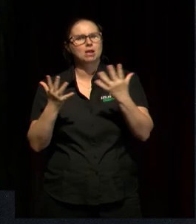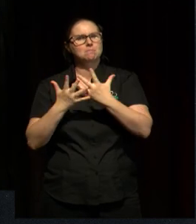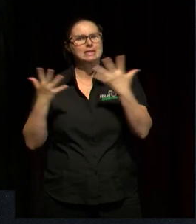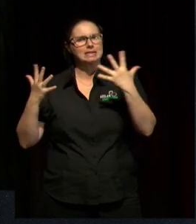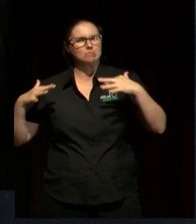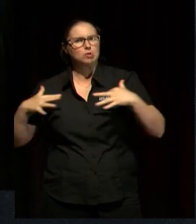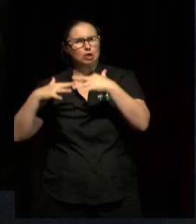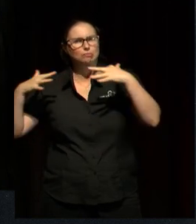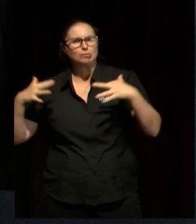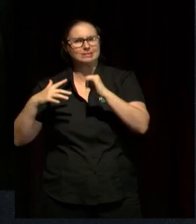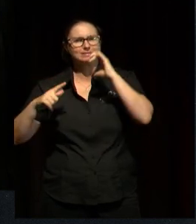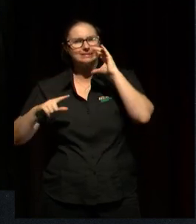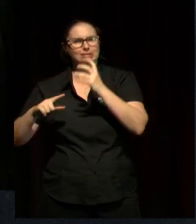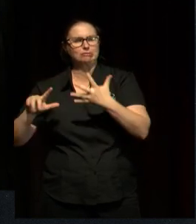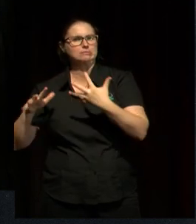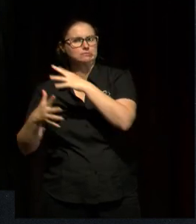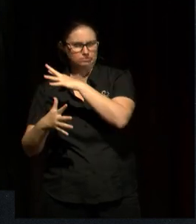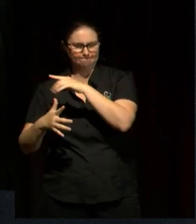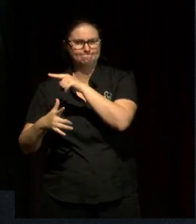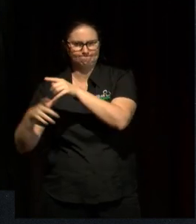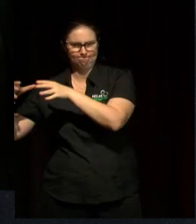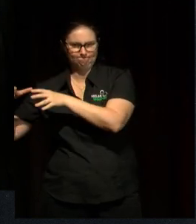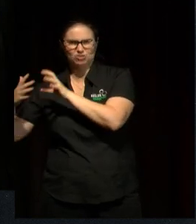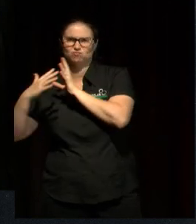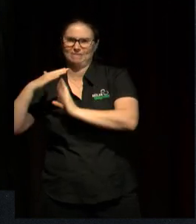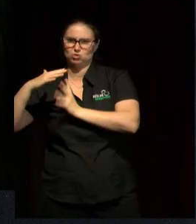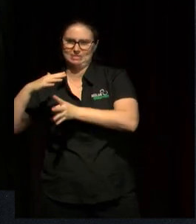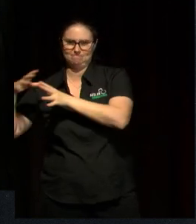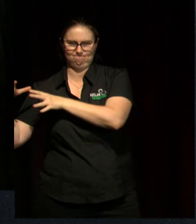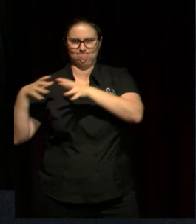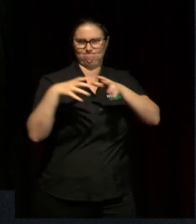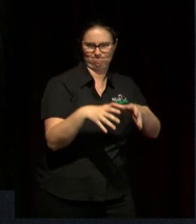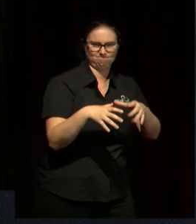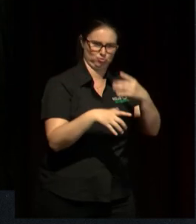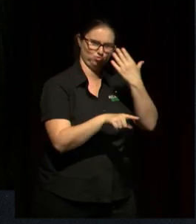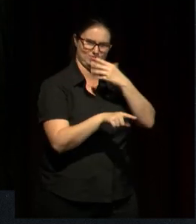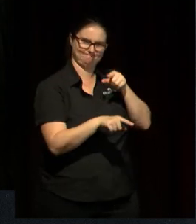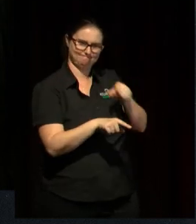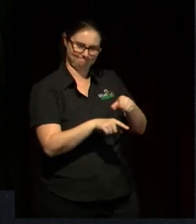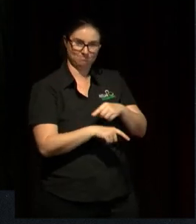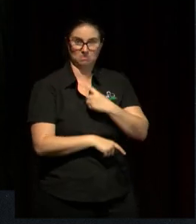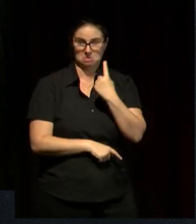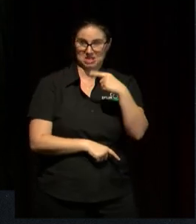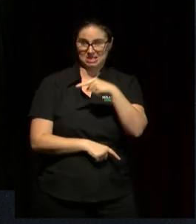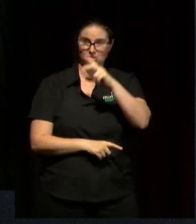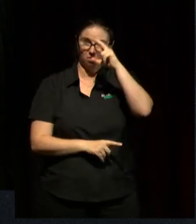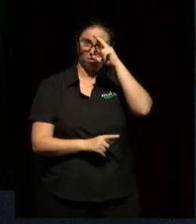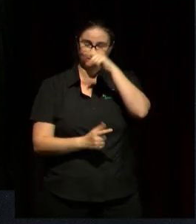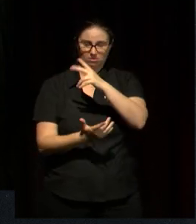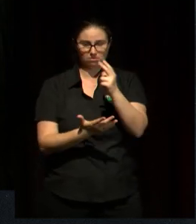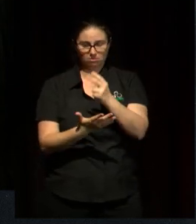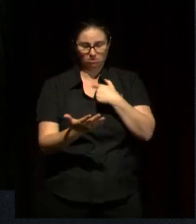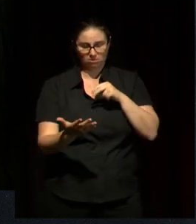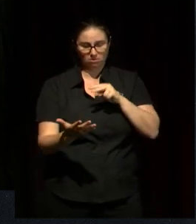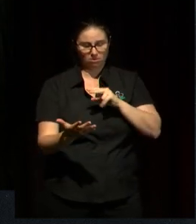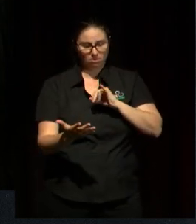one of the girls drew this, what I consider the most horrifying drawing in my collection. It's